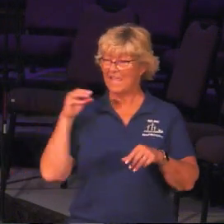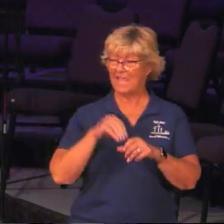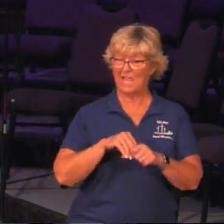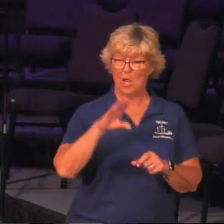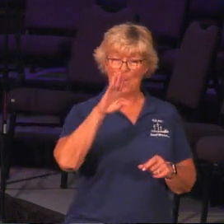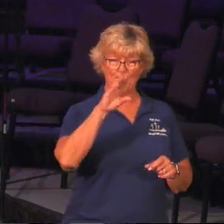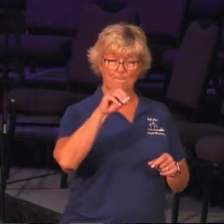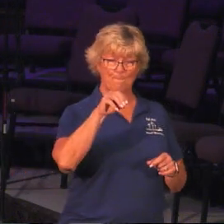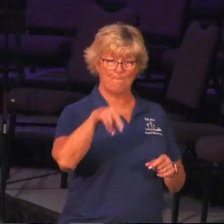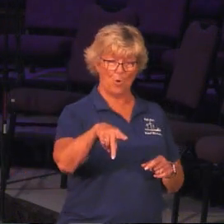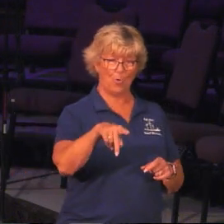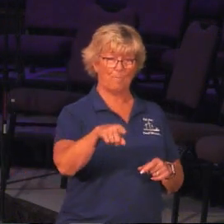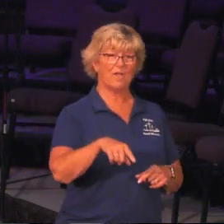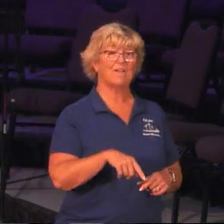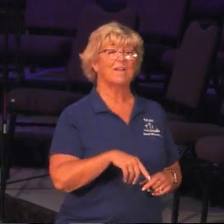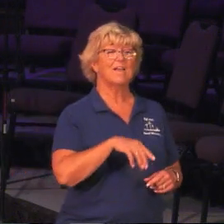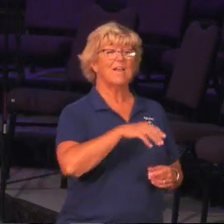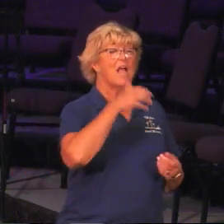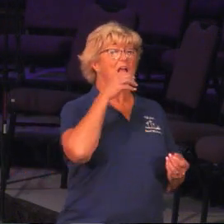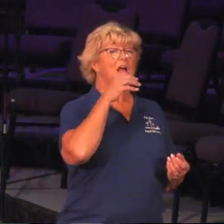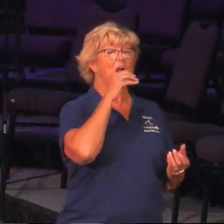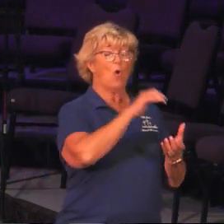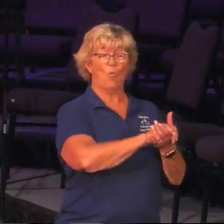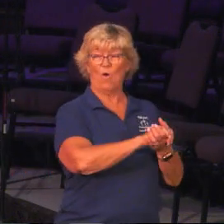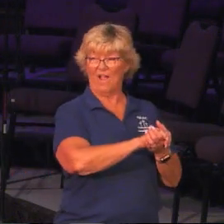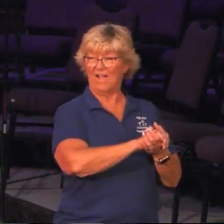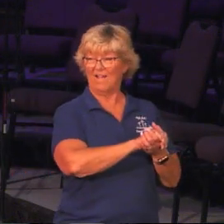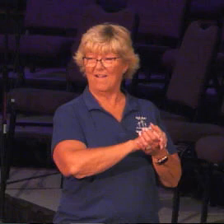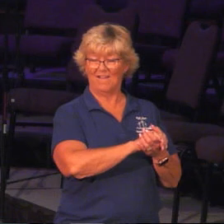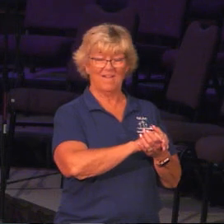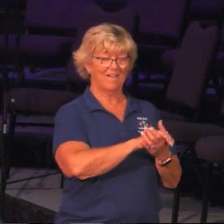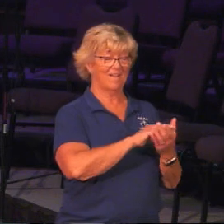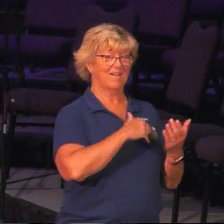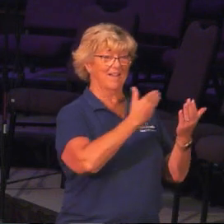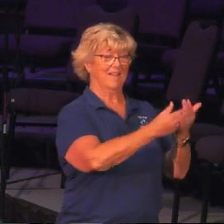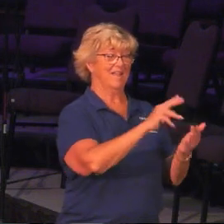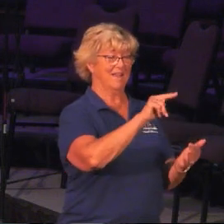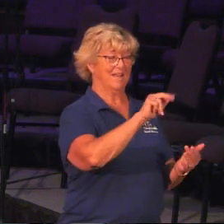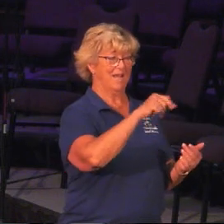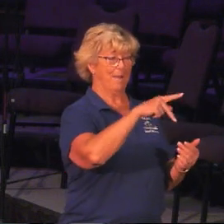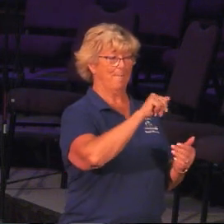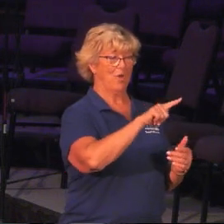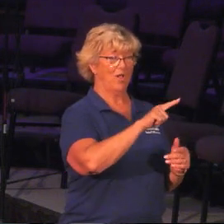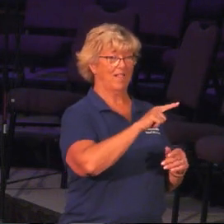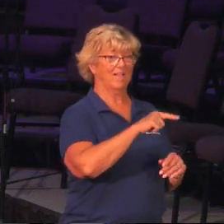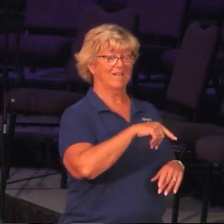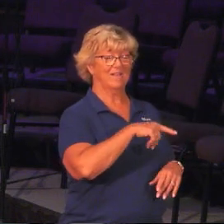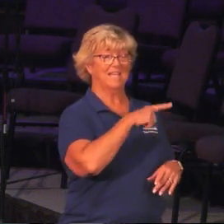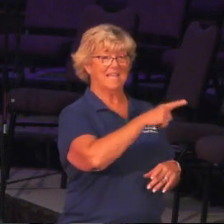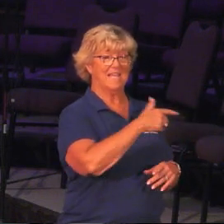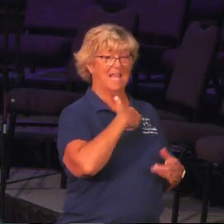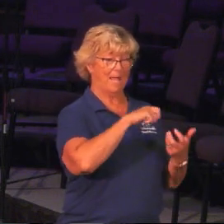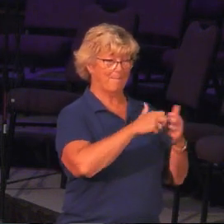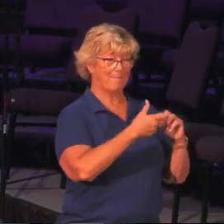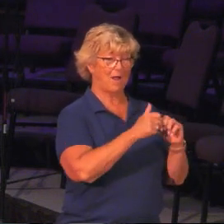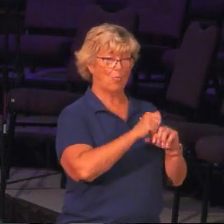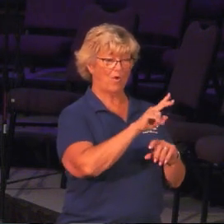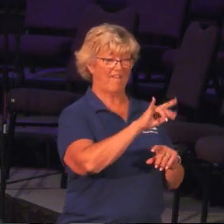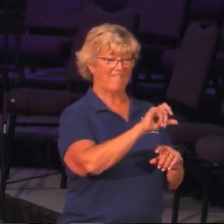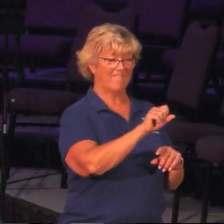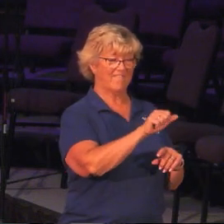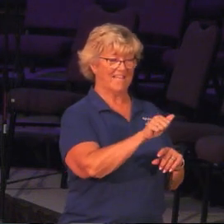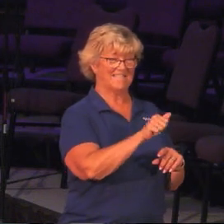His wife and two children that were here on furlough made it back to Nepal two and a half months ago. He had issues with his visa and